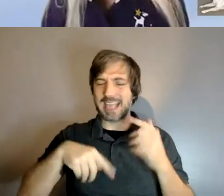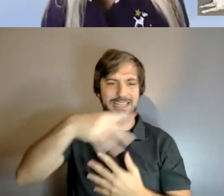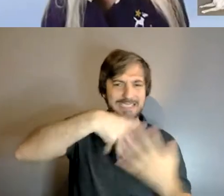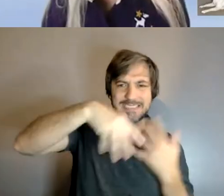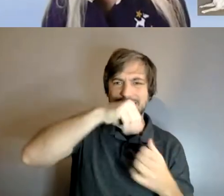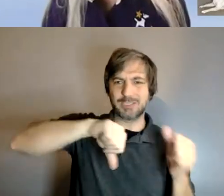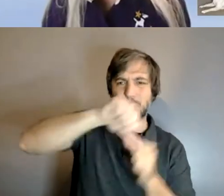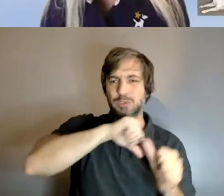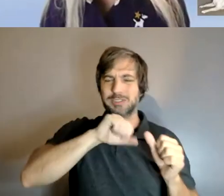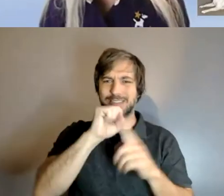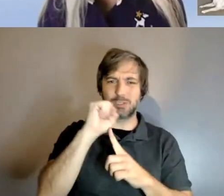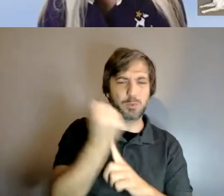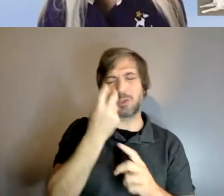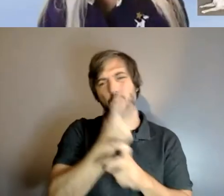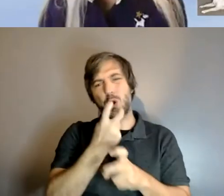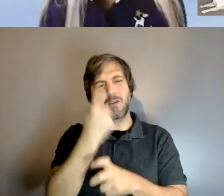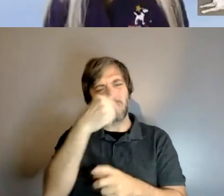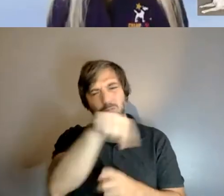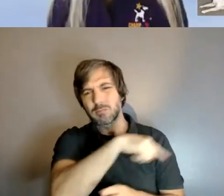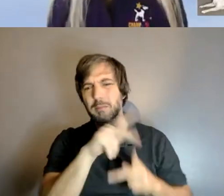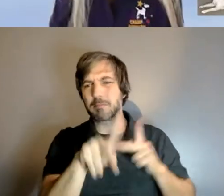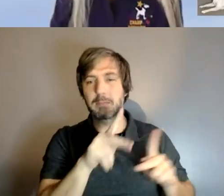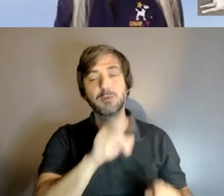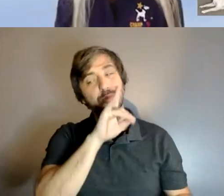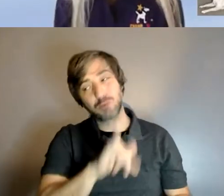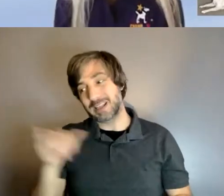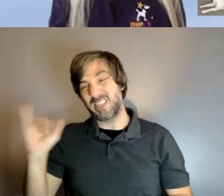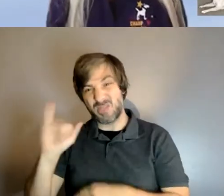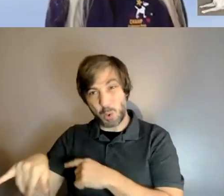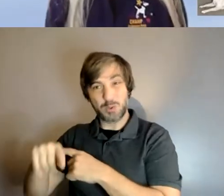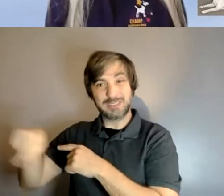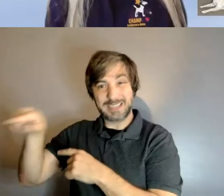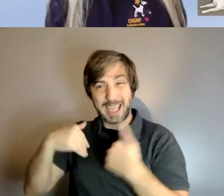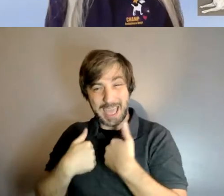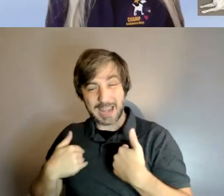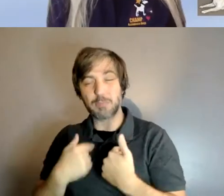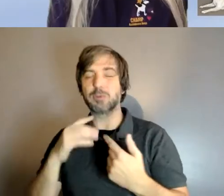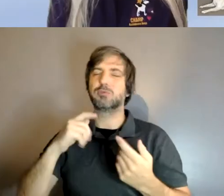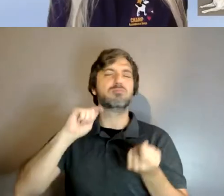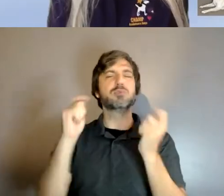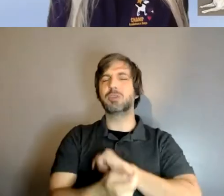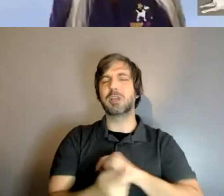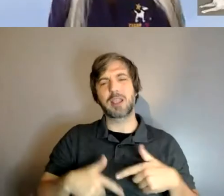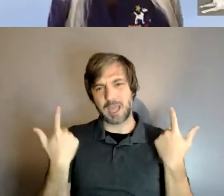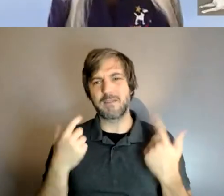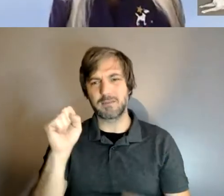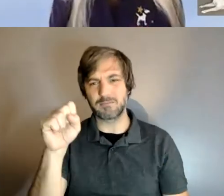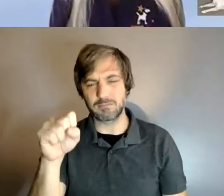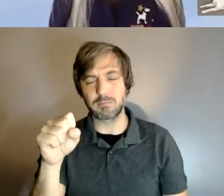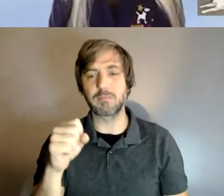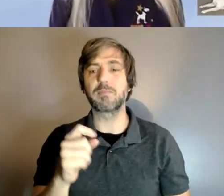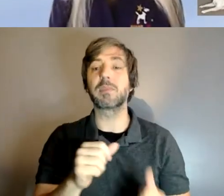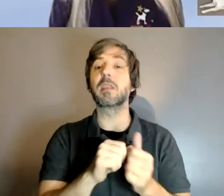life-changing uh service animals another big passion of mine is advocating